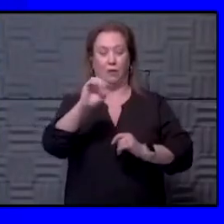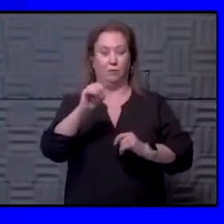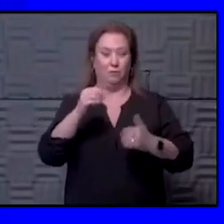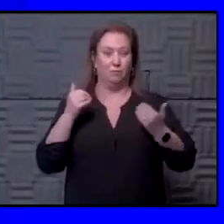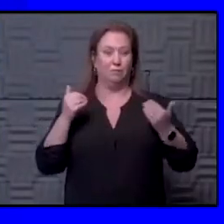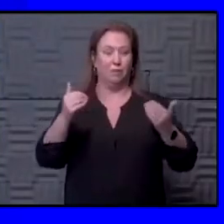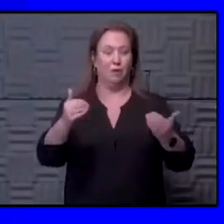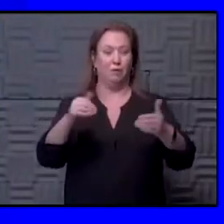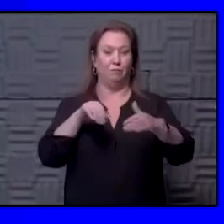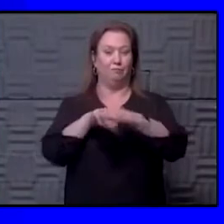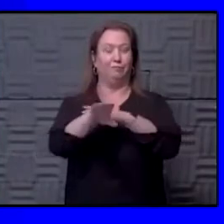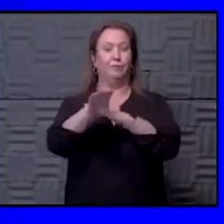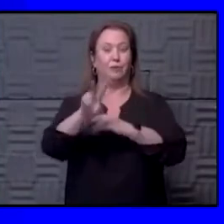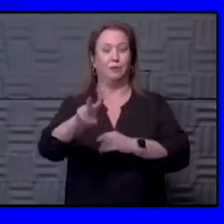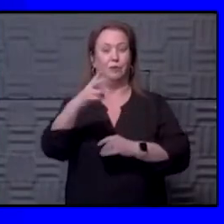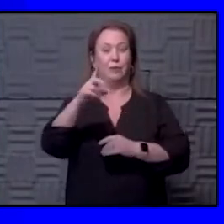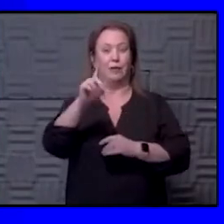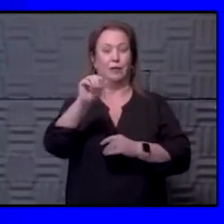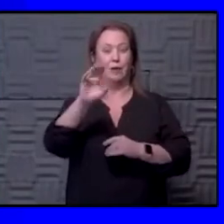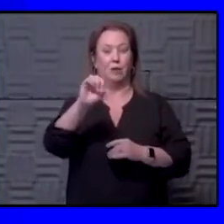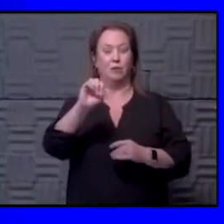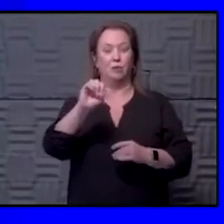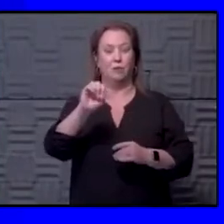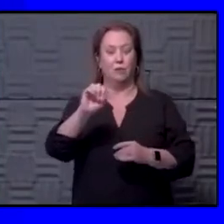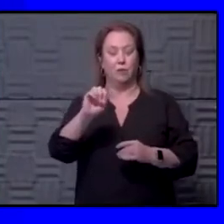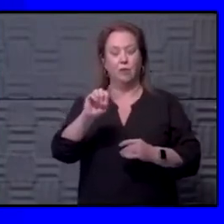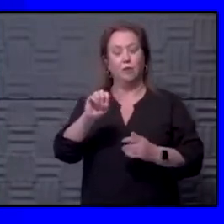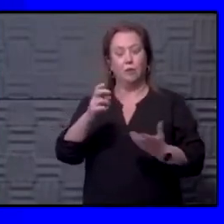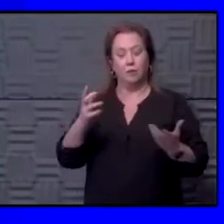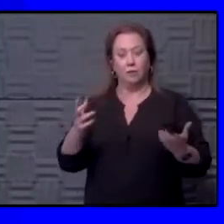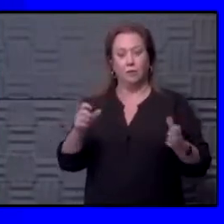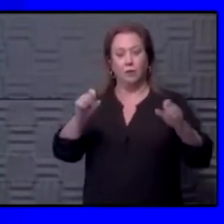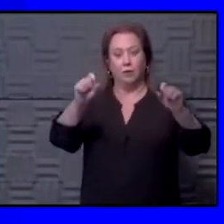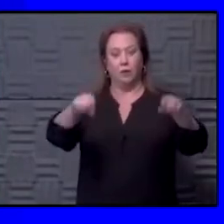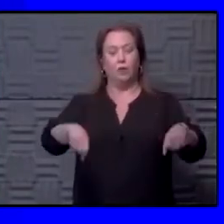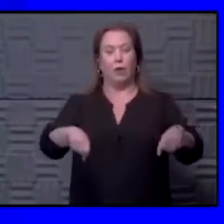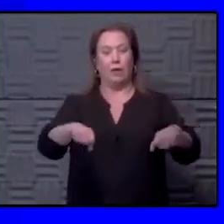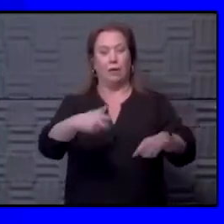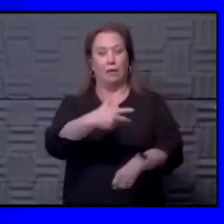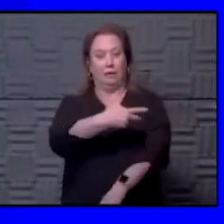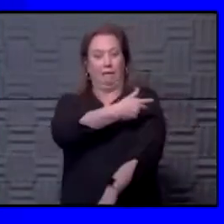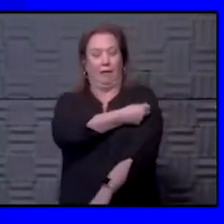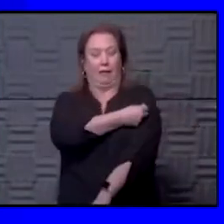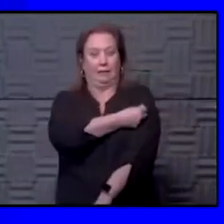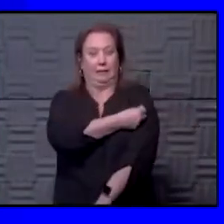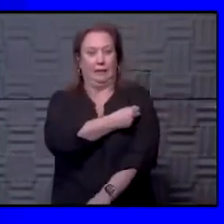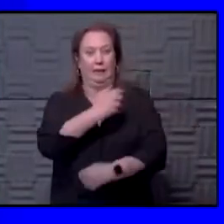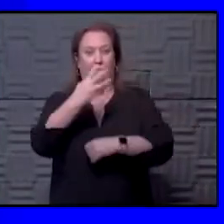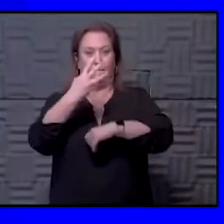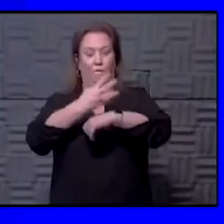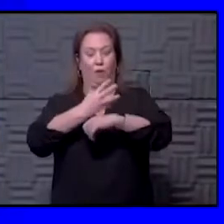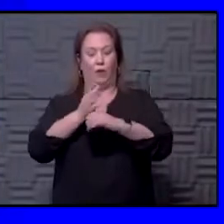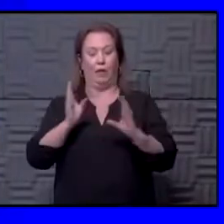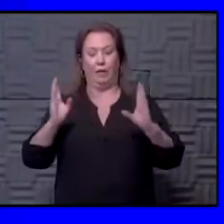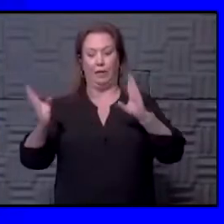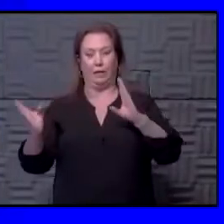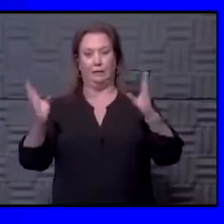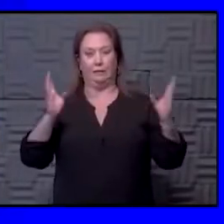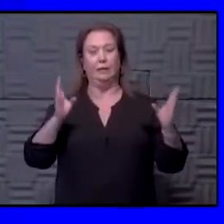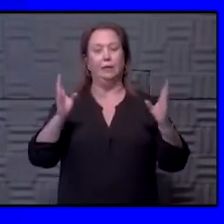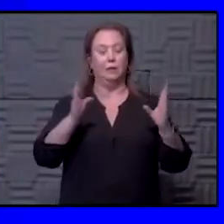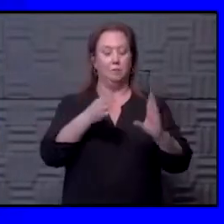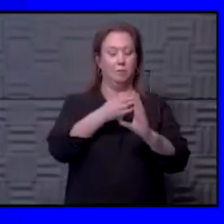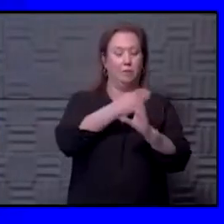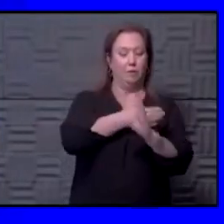second dose. Again, the guidance is that you can get the vaccine four days either side of your scheduled